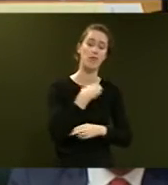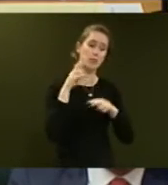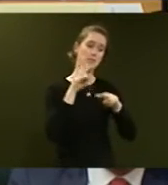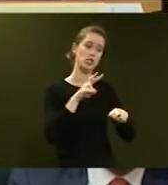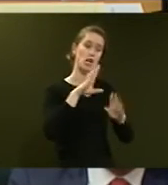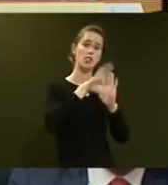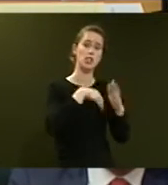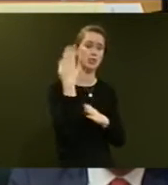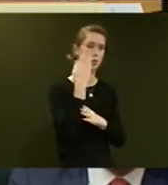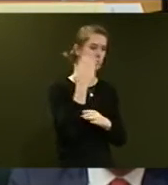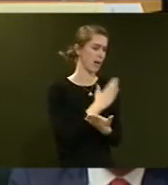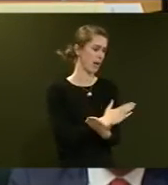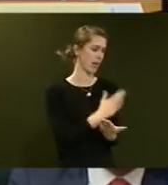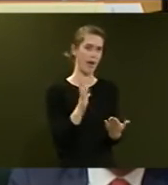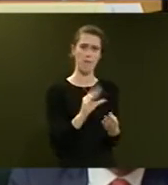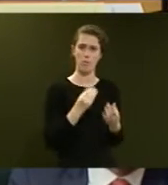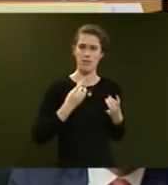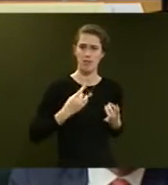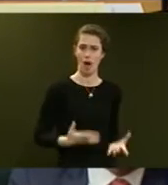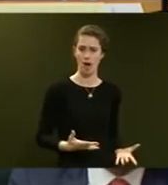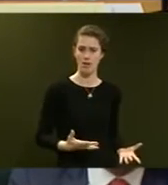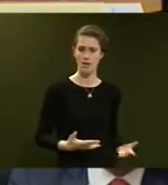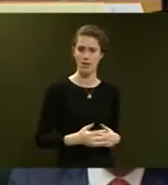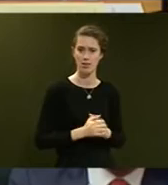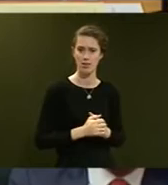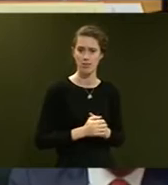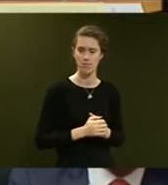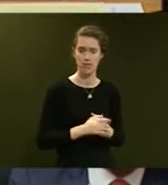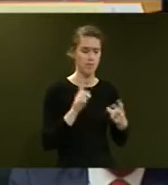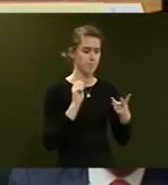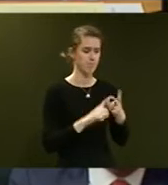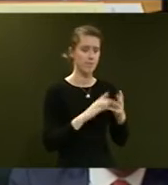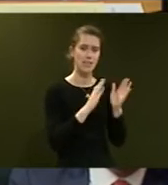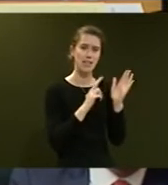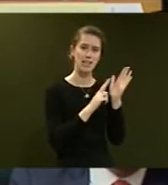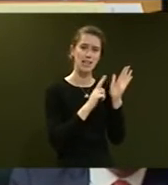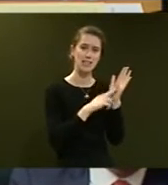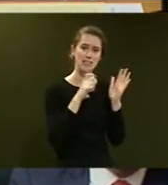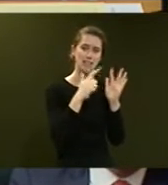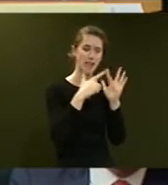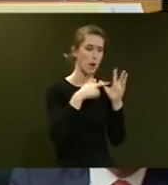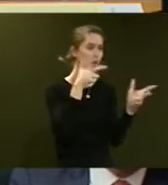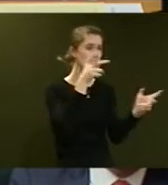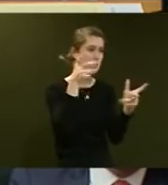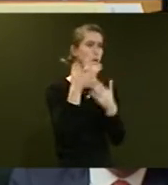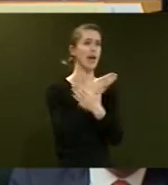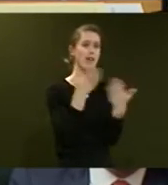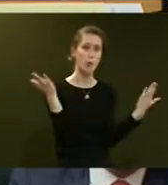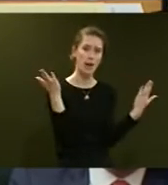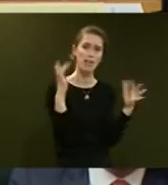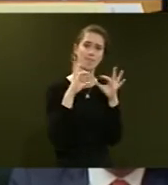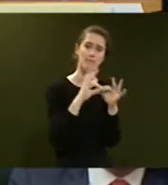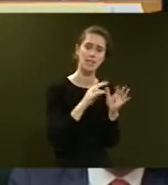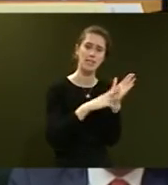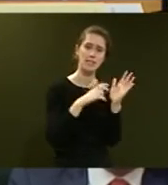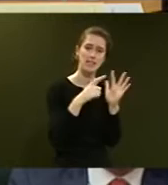schools has been very clear from the beginning. Mr Speaker, and with regard to the NCA, we are listening to everyone with regard to the